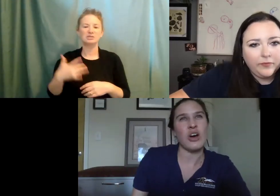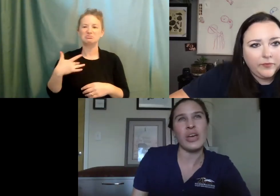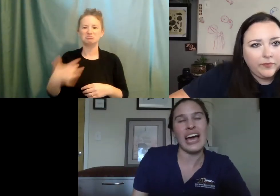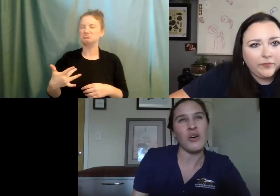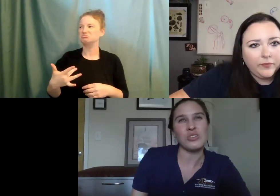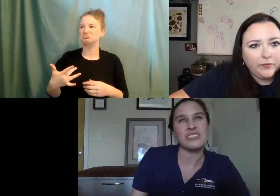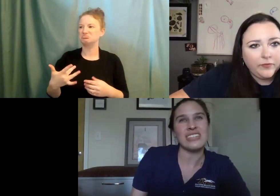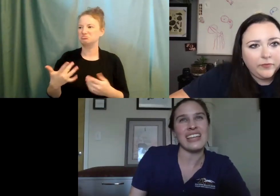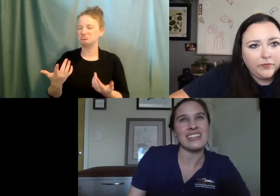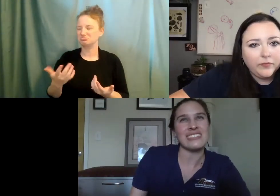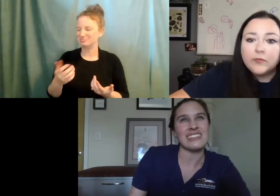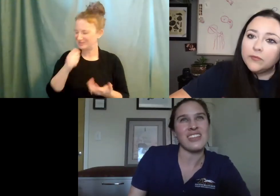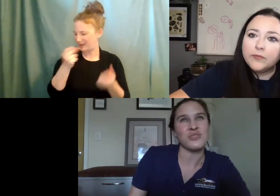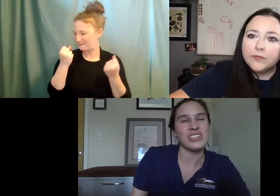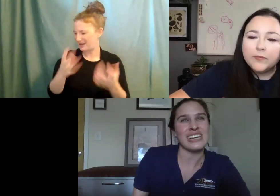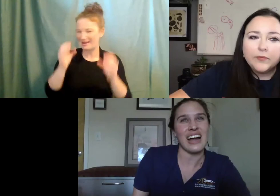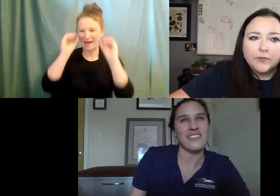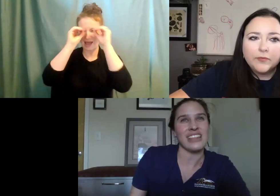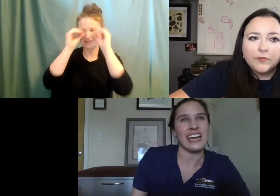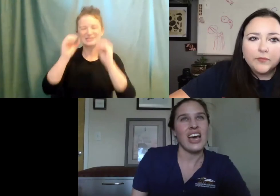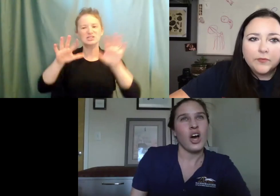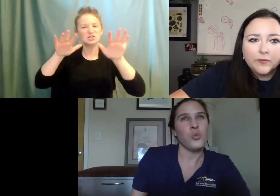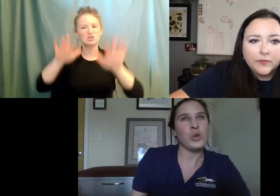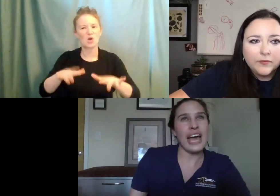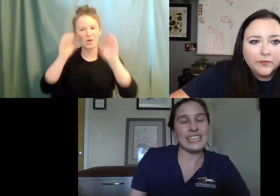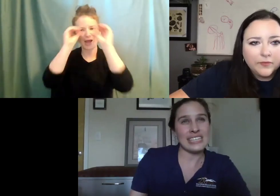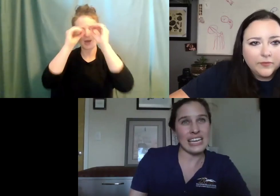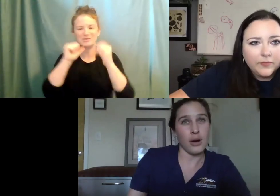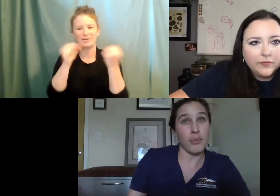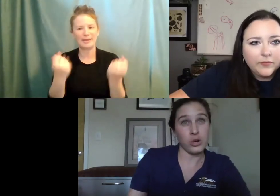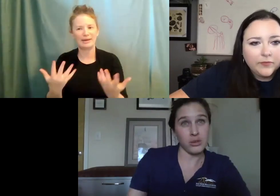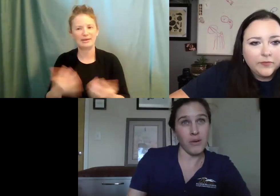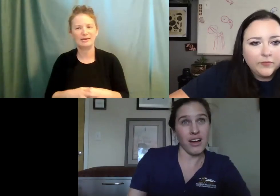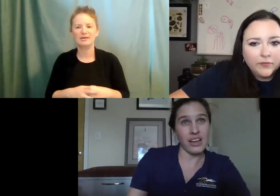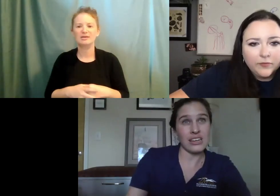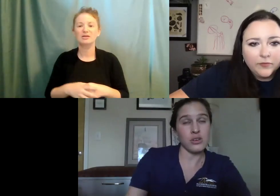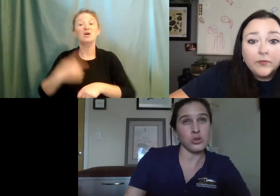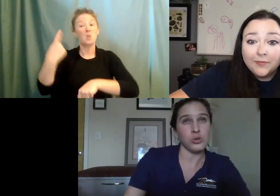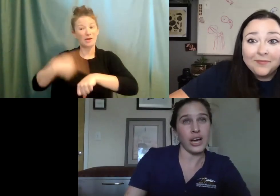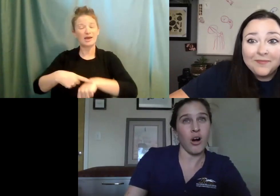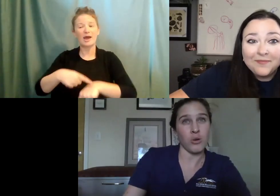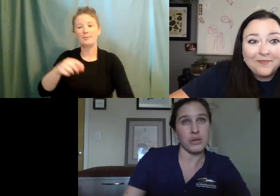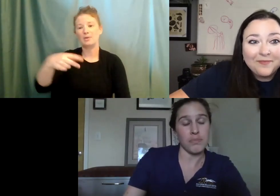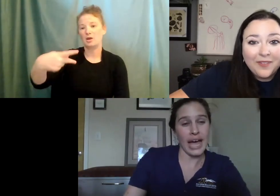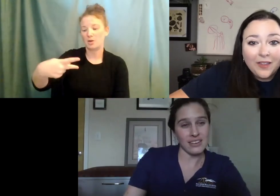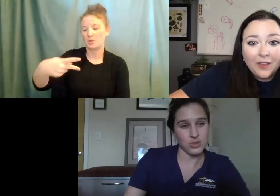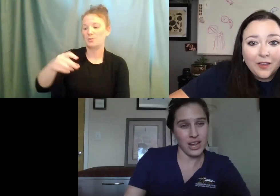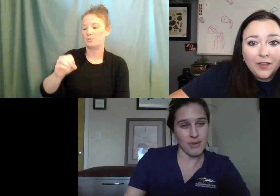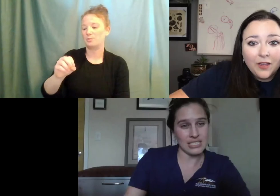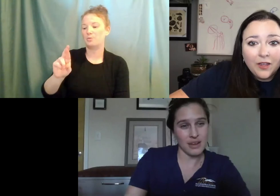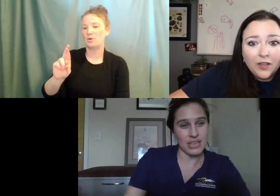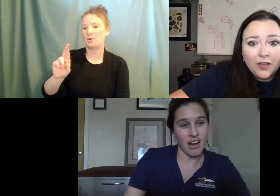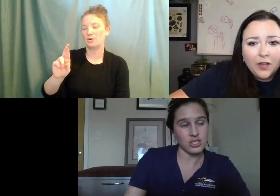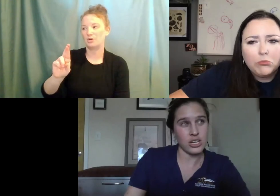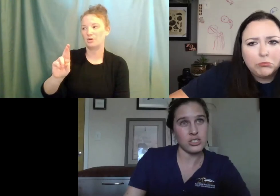snowy owls and that's, that's really kind of it. Like we did get a porcupine who had already passed